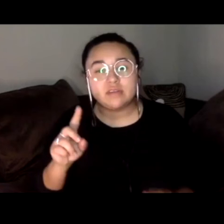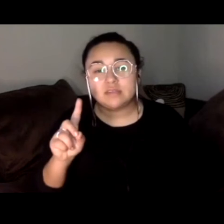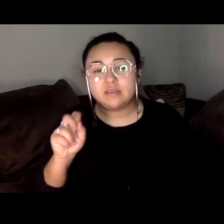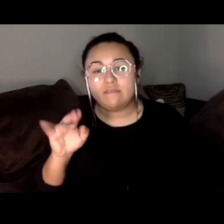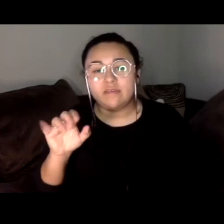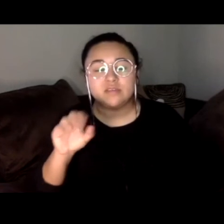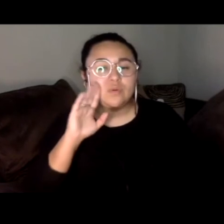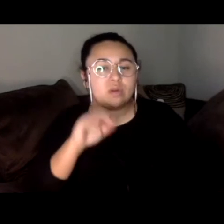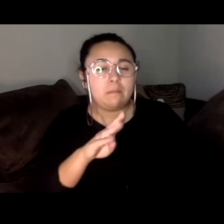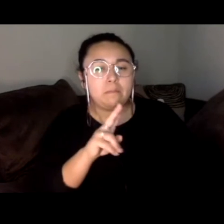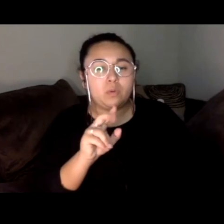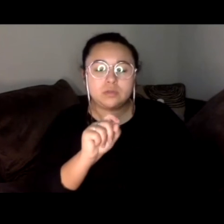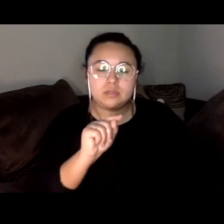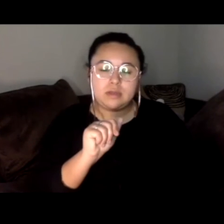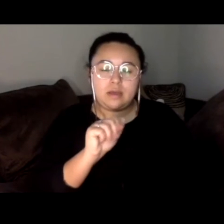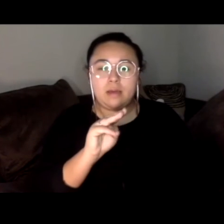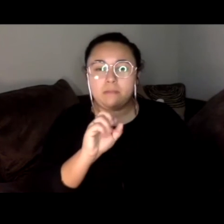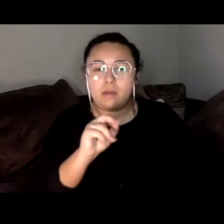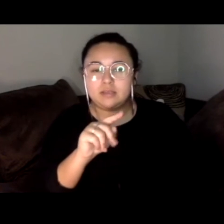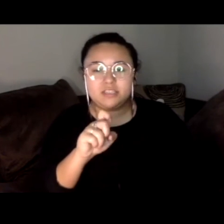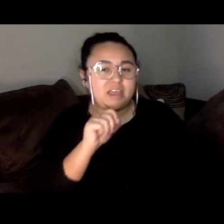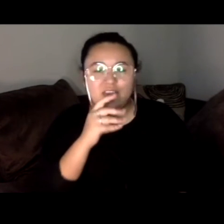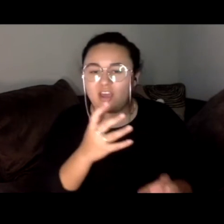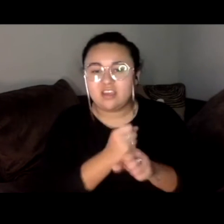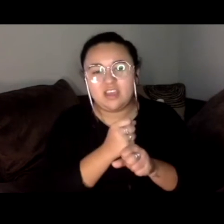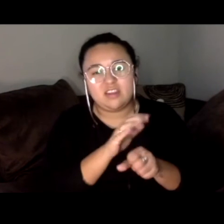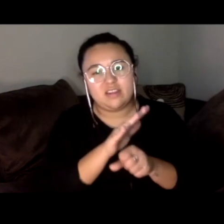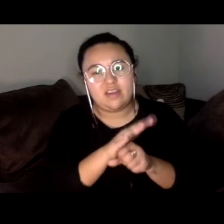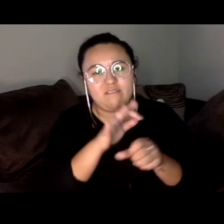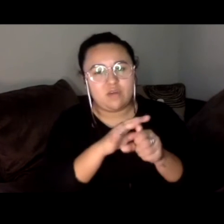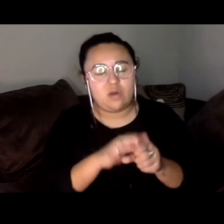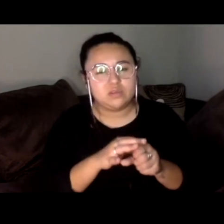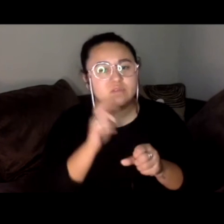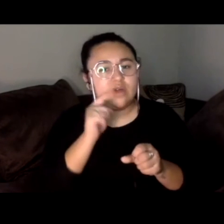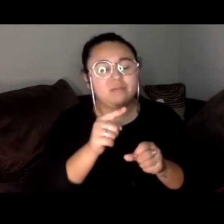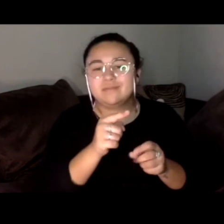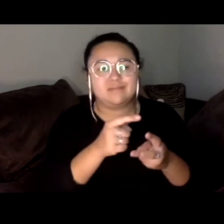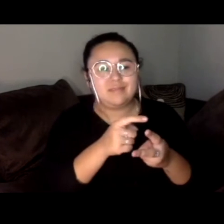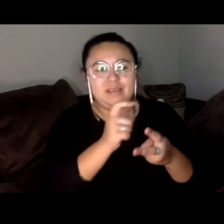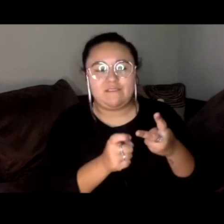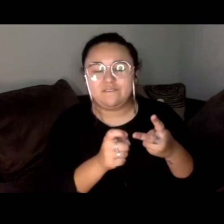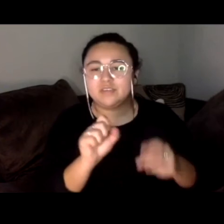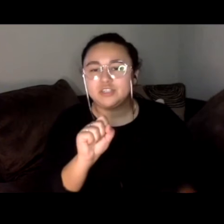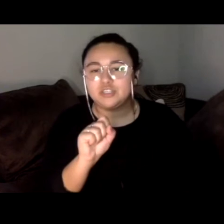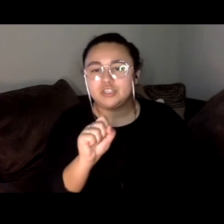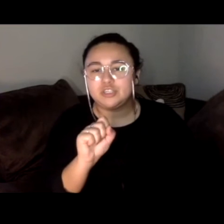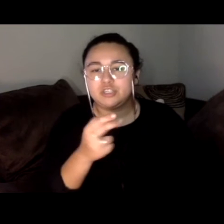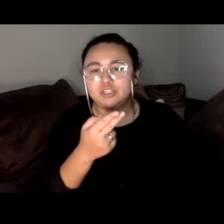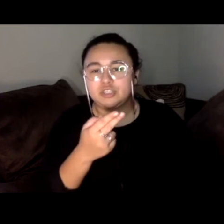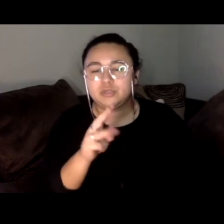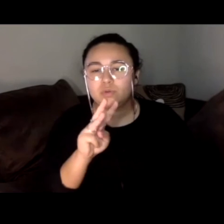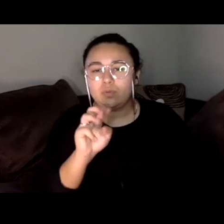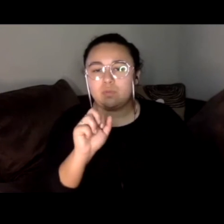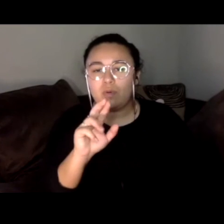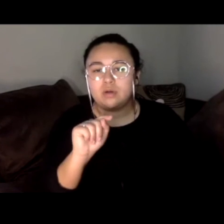win enough votes to win the governorship and it ended up going to Governor Schwarzenegger. So in this